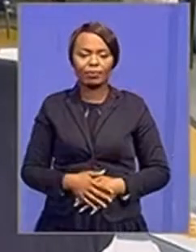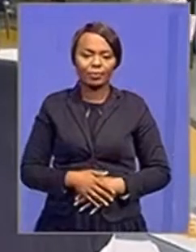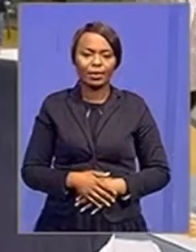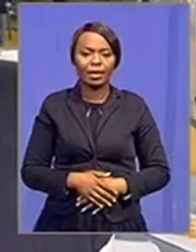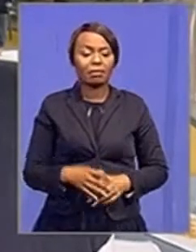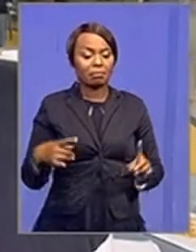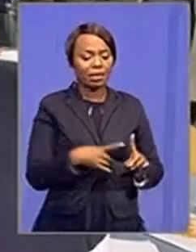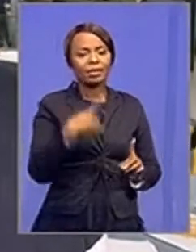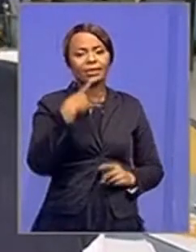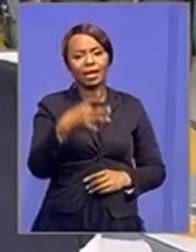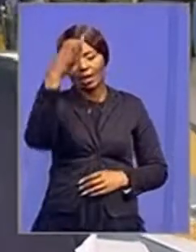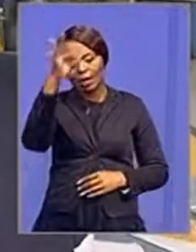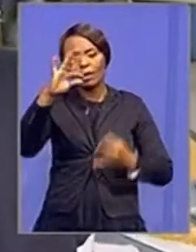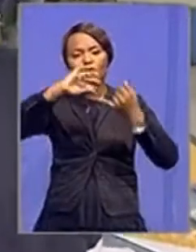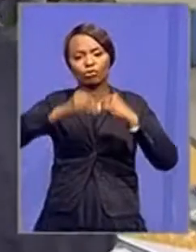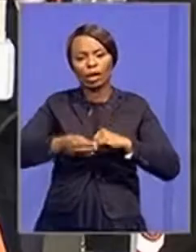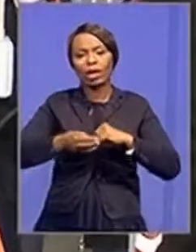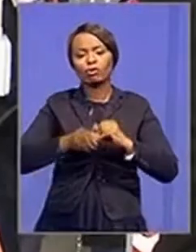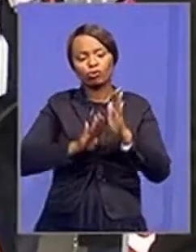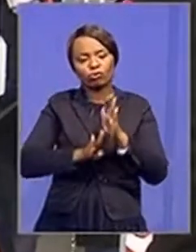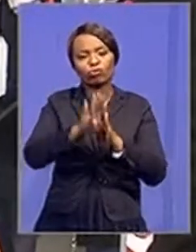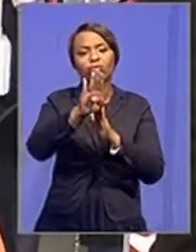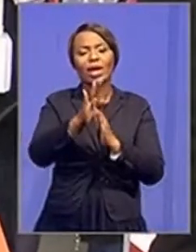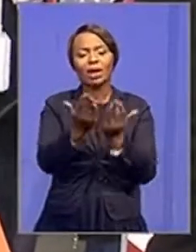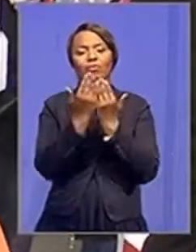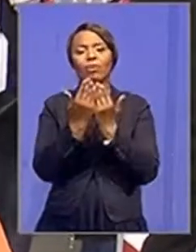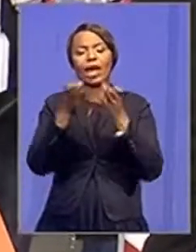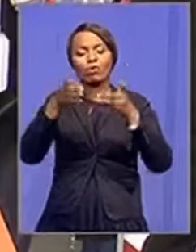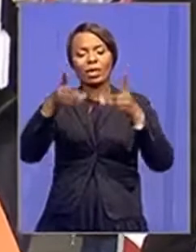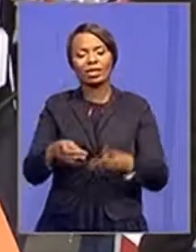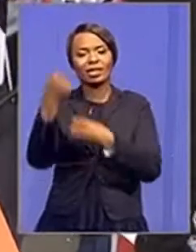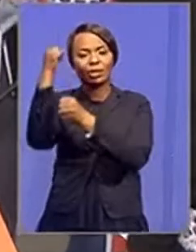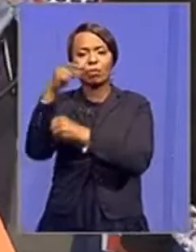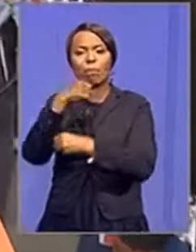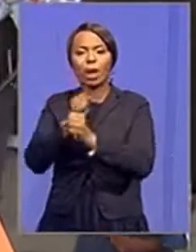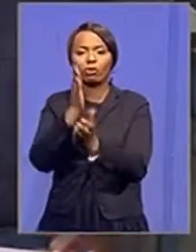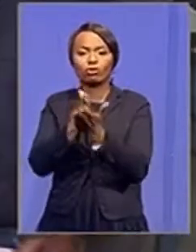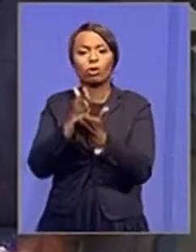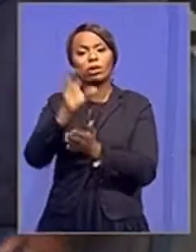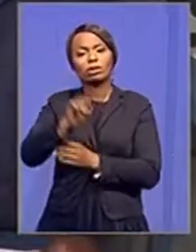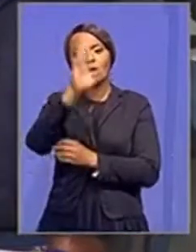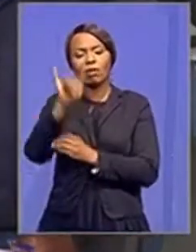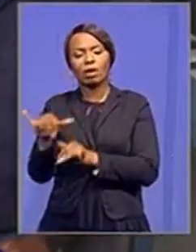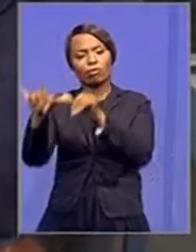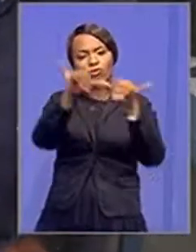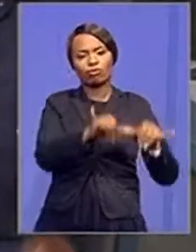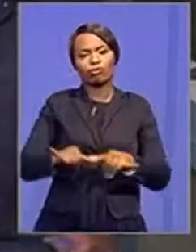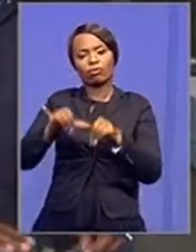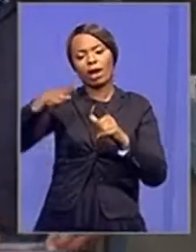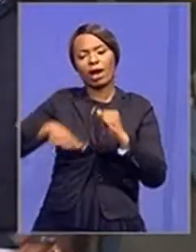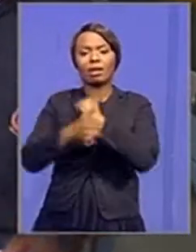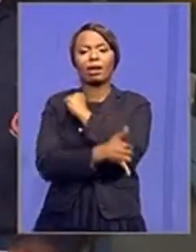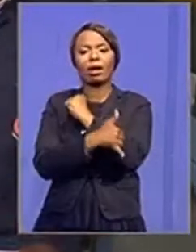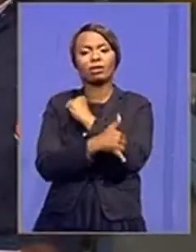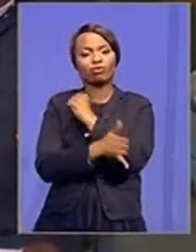at them. We've got from we called. We're going to have a We